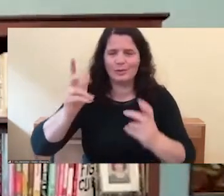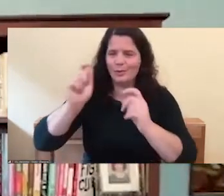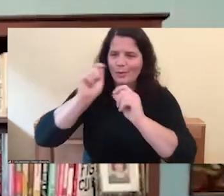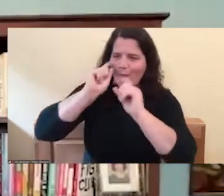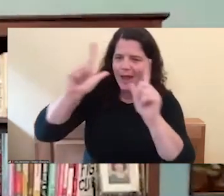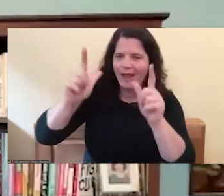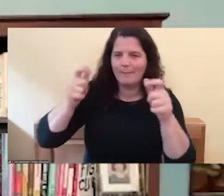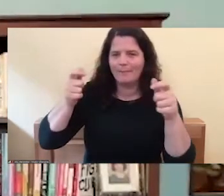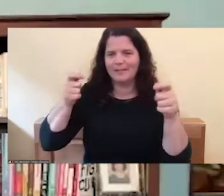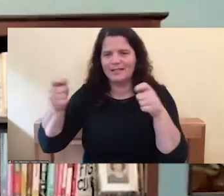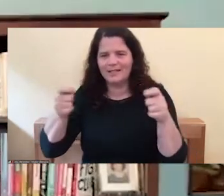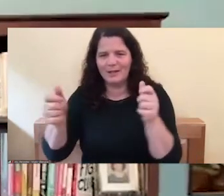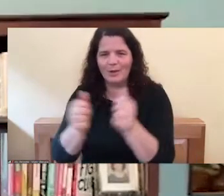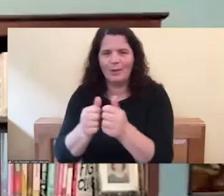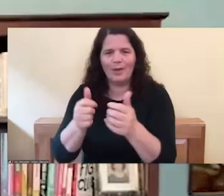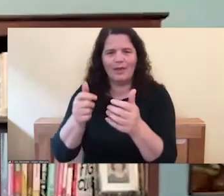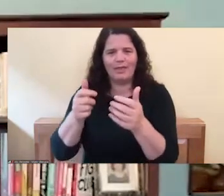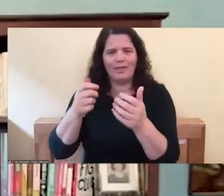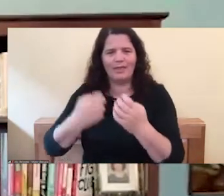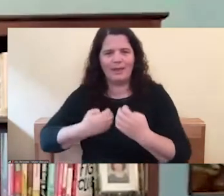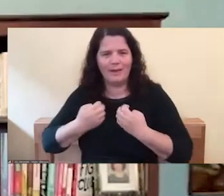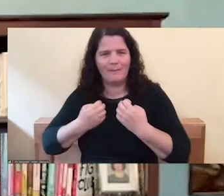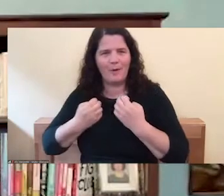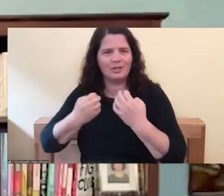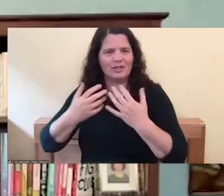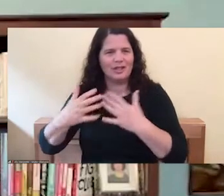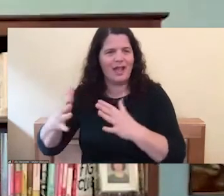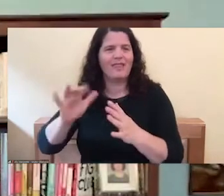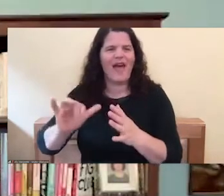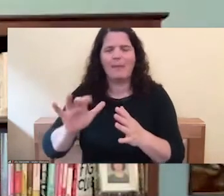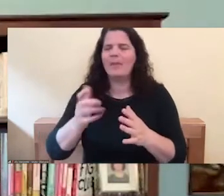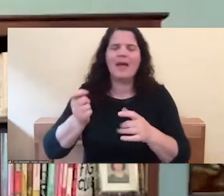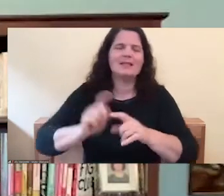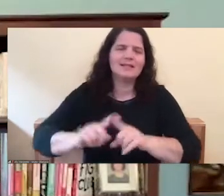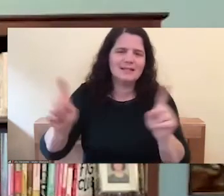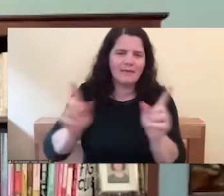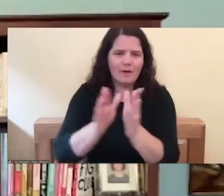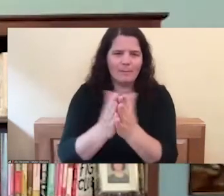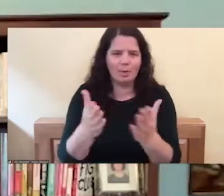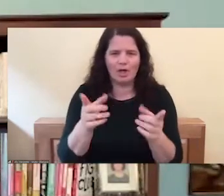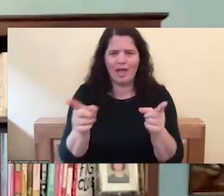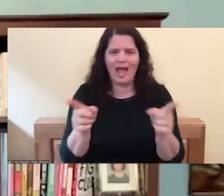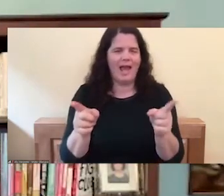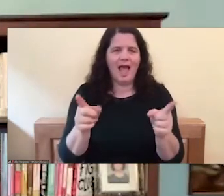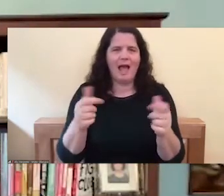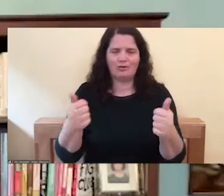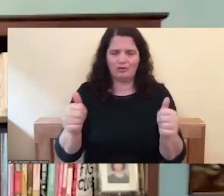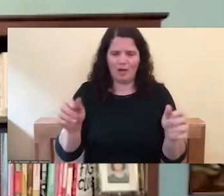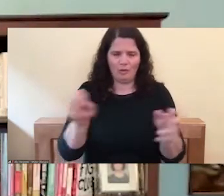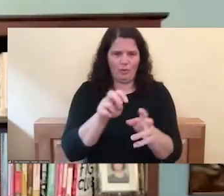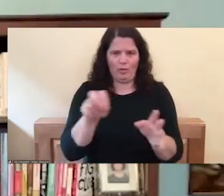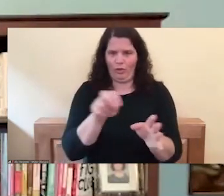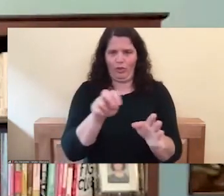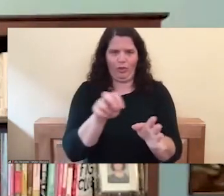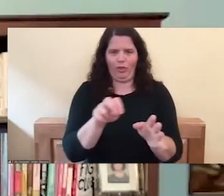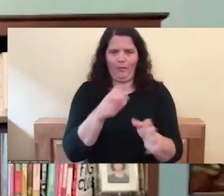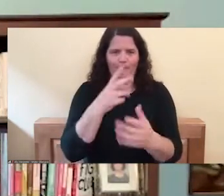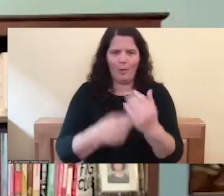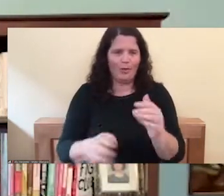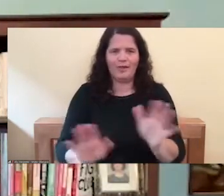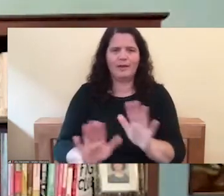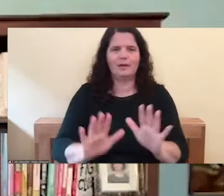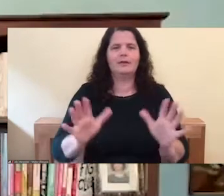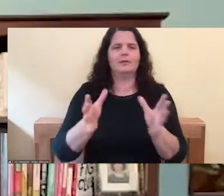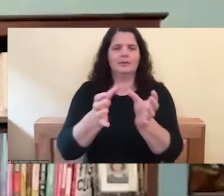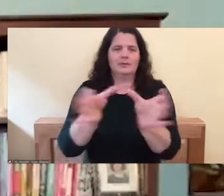emotionally intelligent, it would be a slightly different book. And it was just too convoluted to, um, you both. So that's one